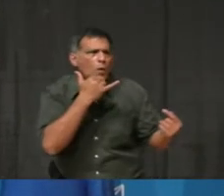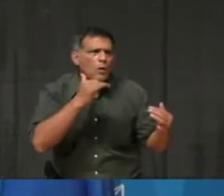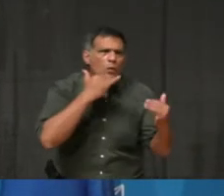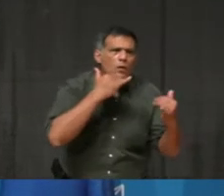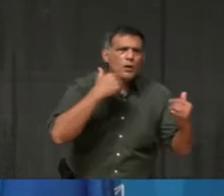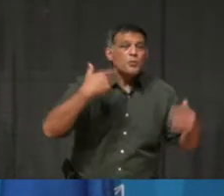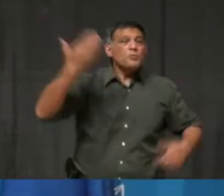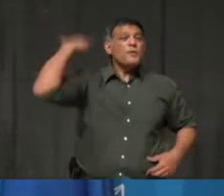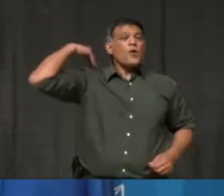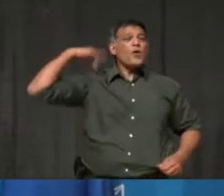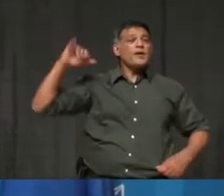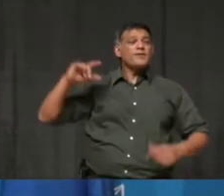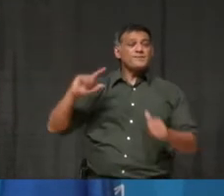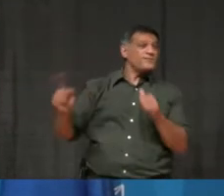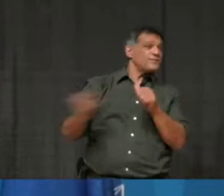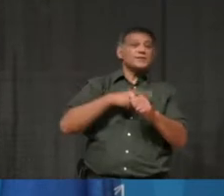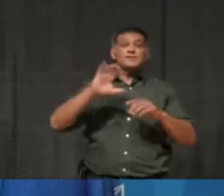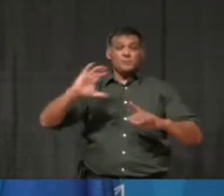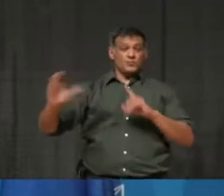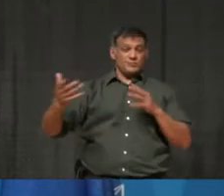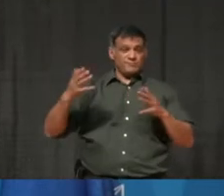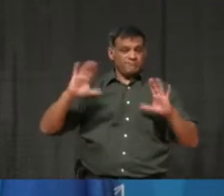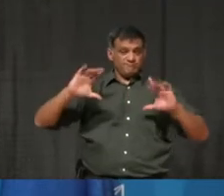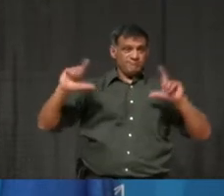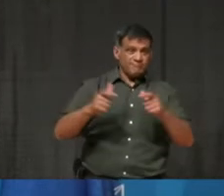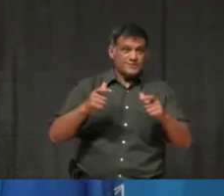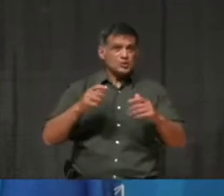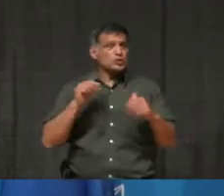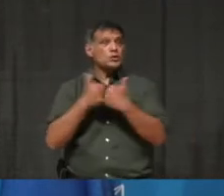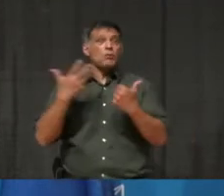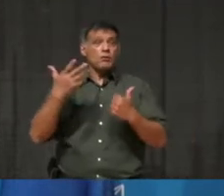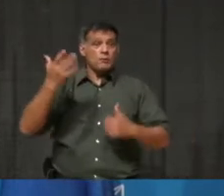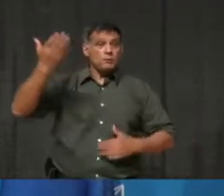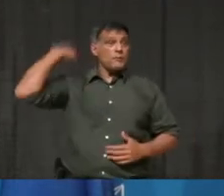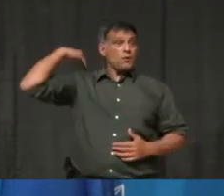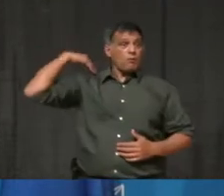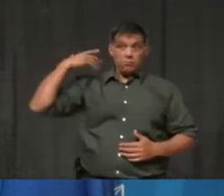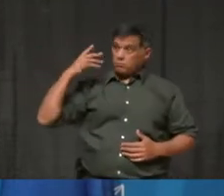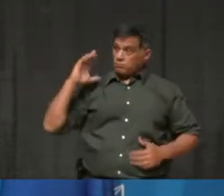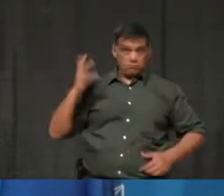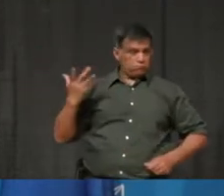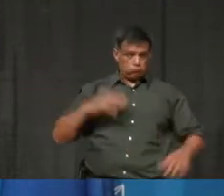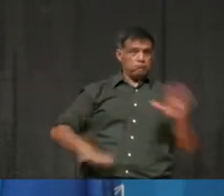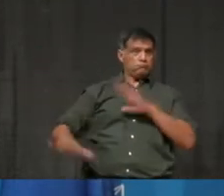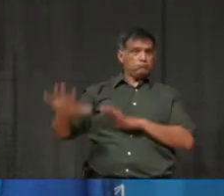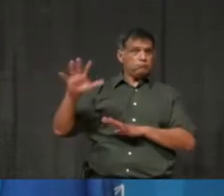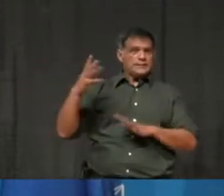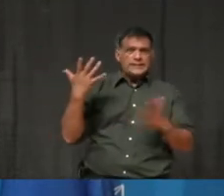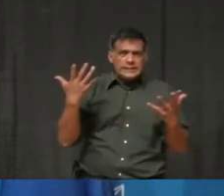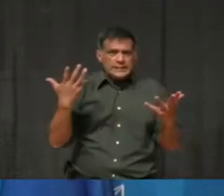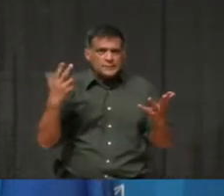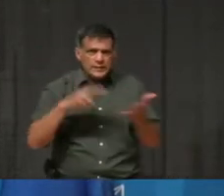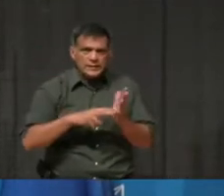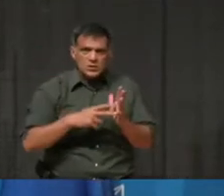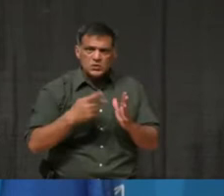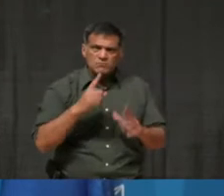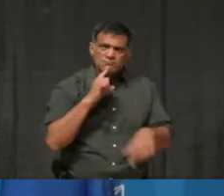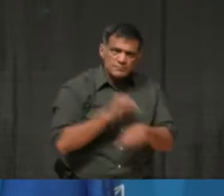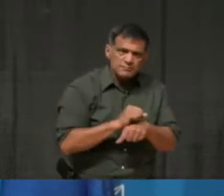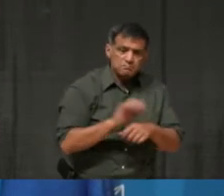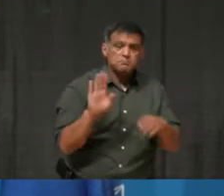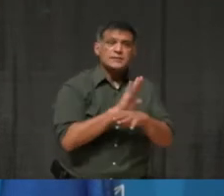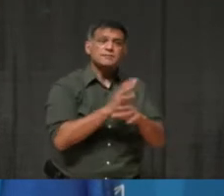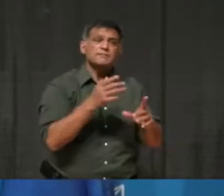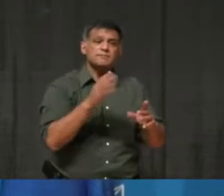presented challenges that we'd never had to consider before. And in saying that, I think small business